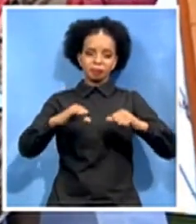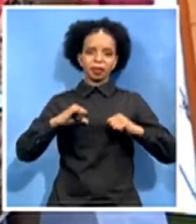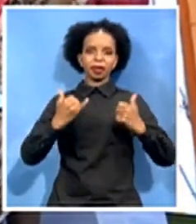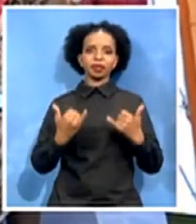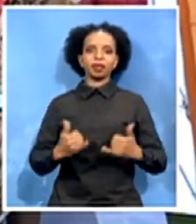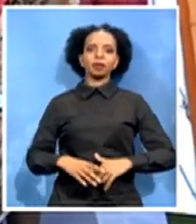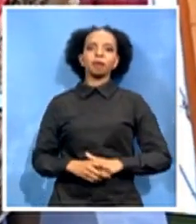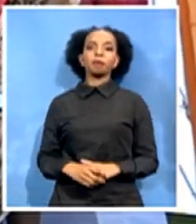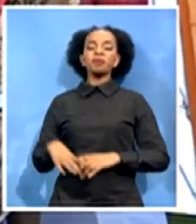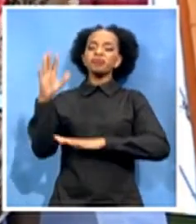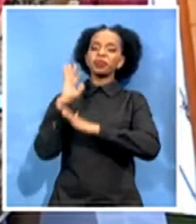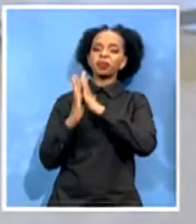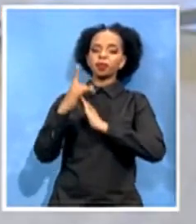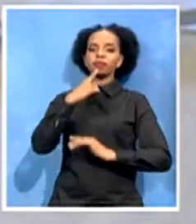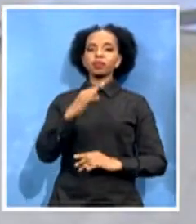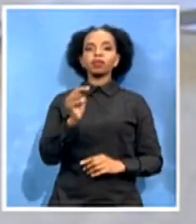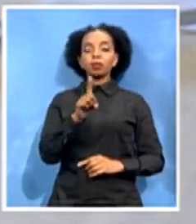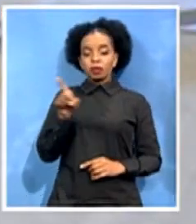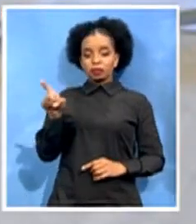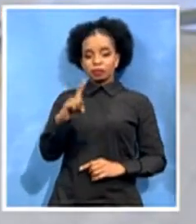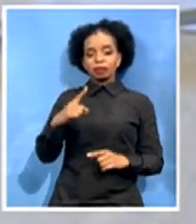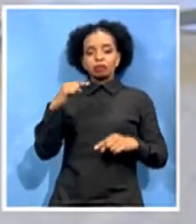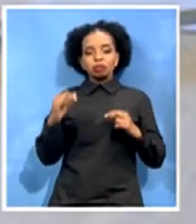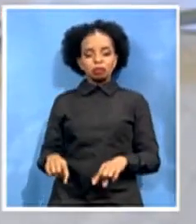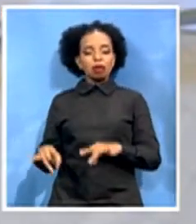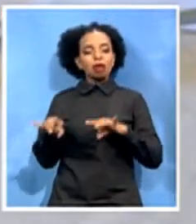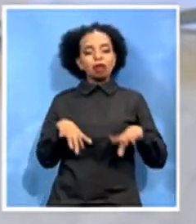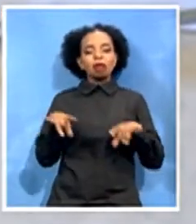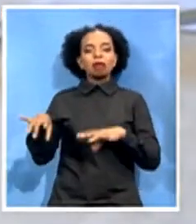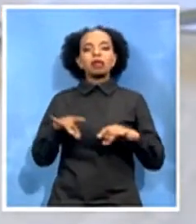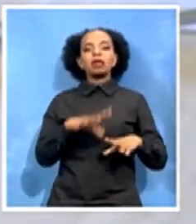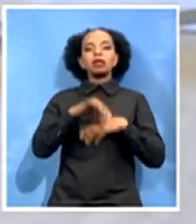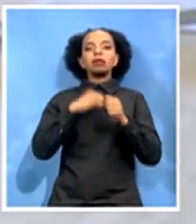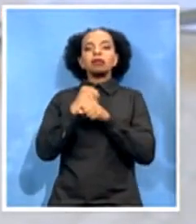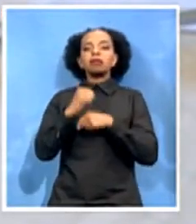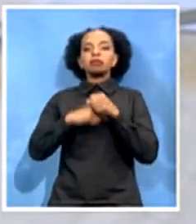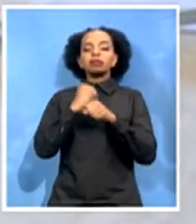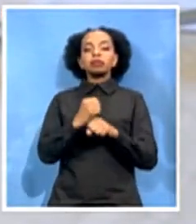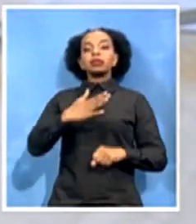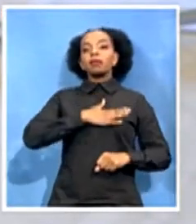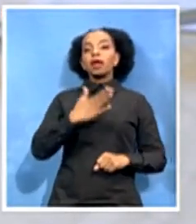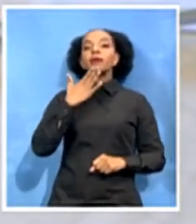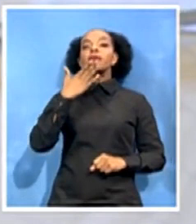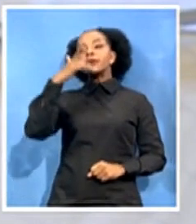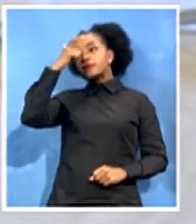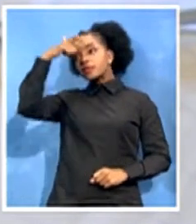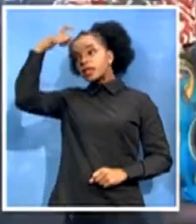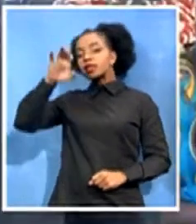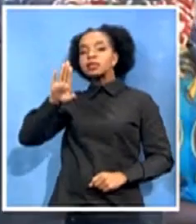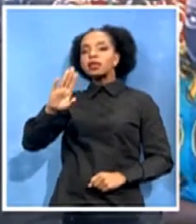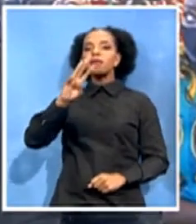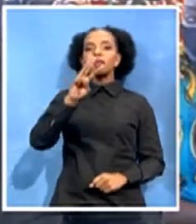leadership showed during the colonial times by King Mflonto and other monarchs in the province must serve as a guiding light today.